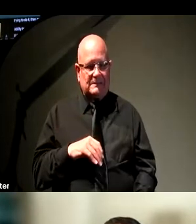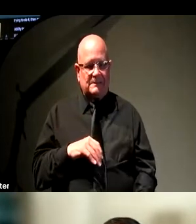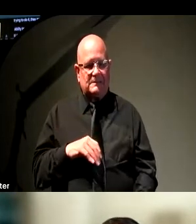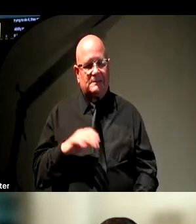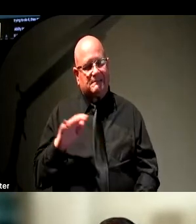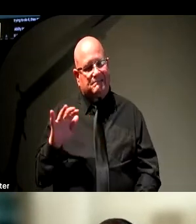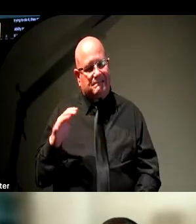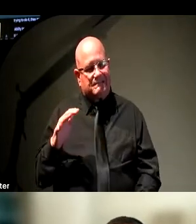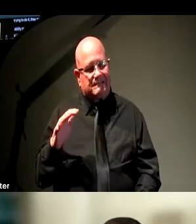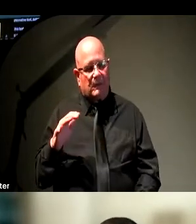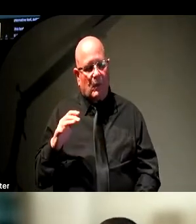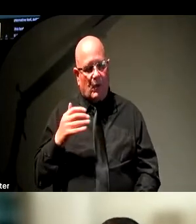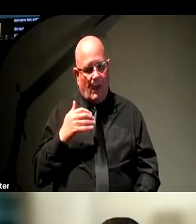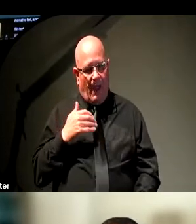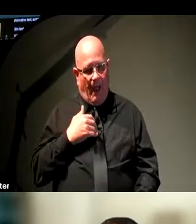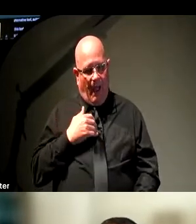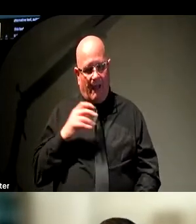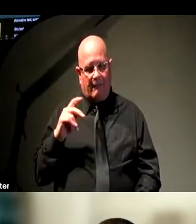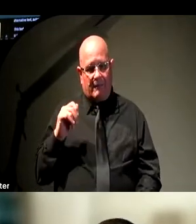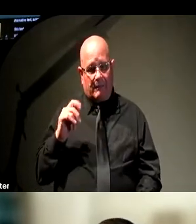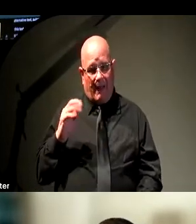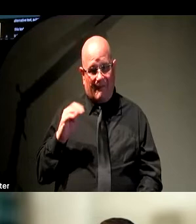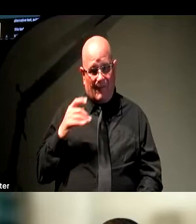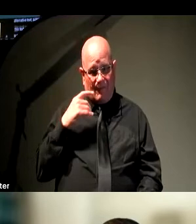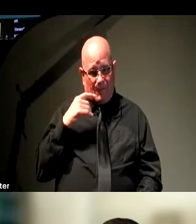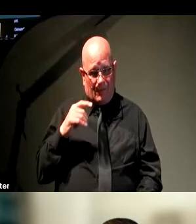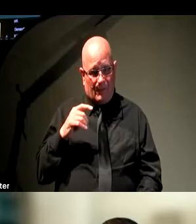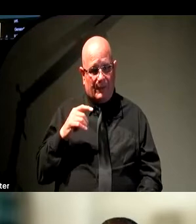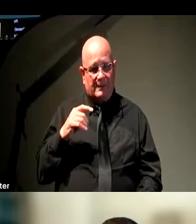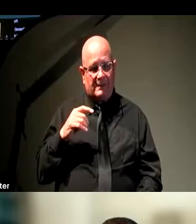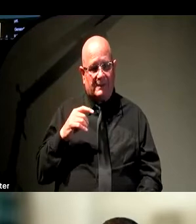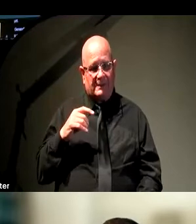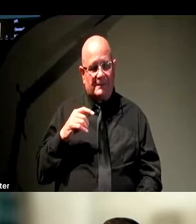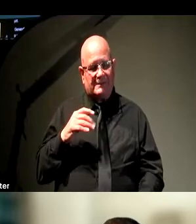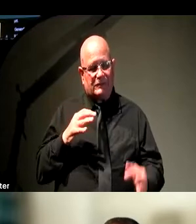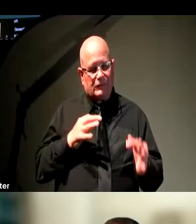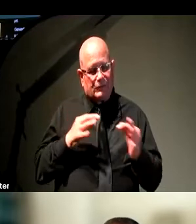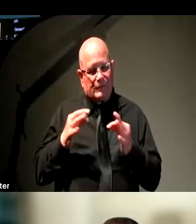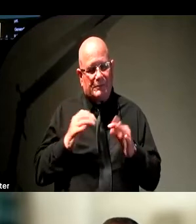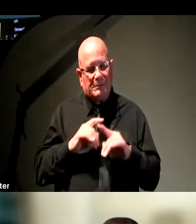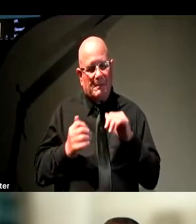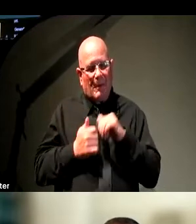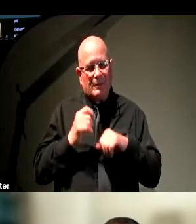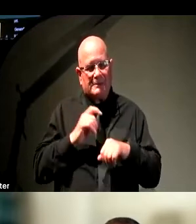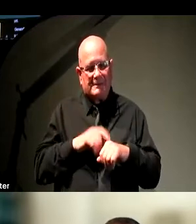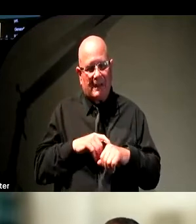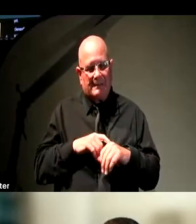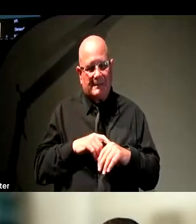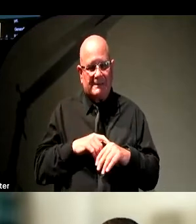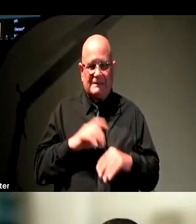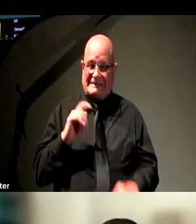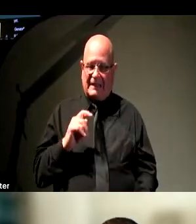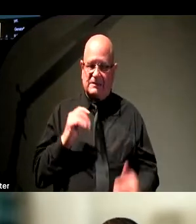you have when you let the platform write that for you is a description. But most of the time, your text equivalent is